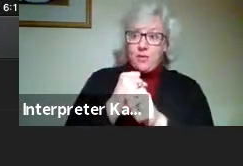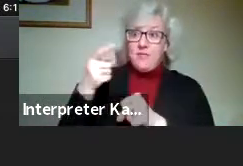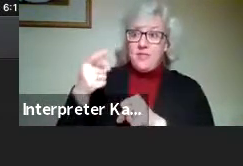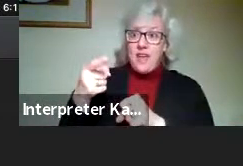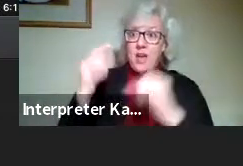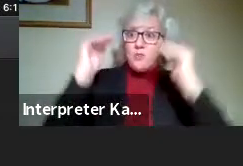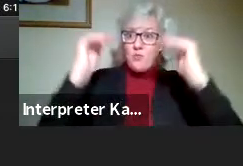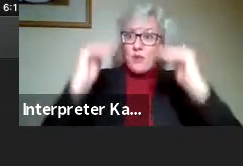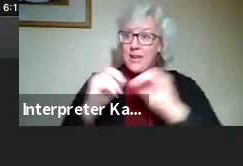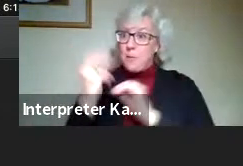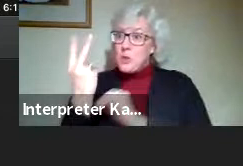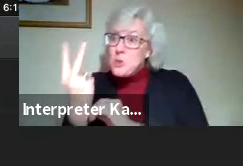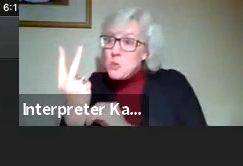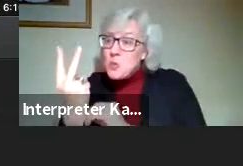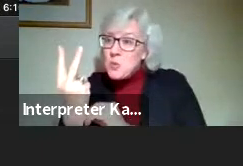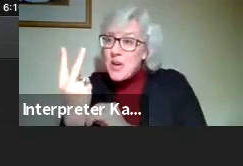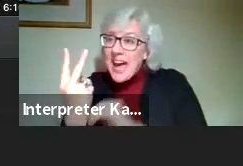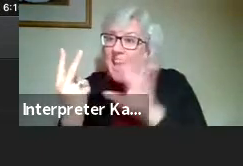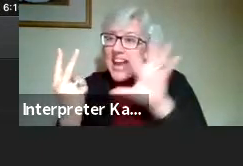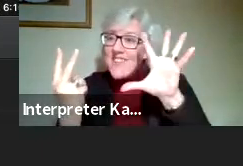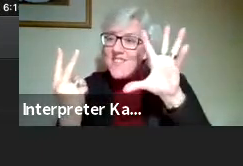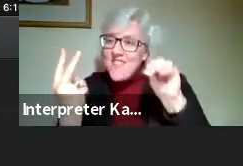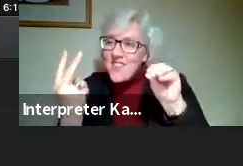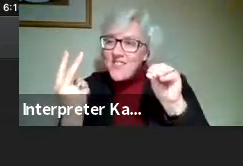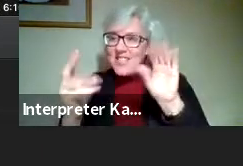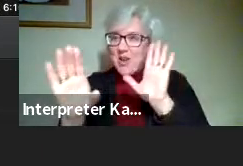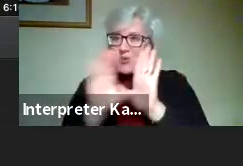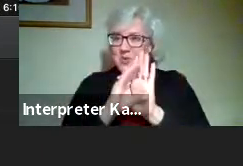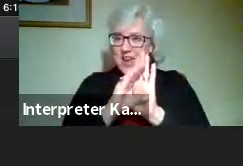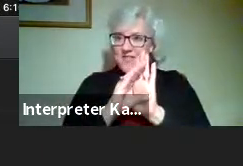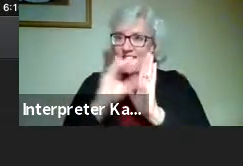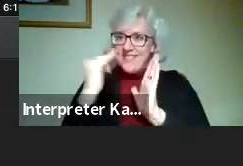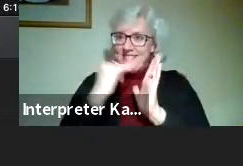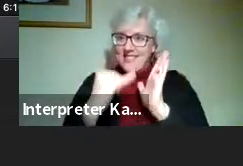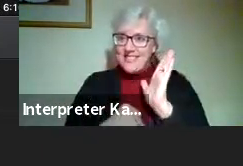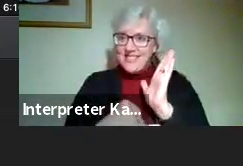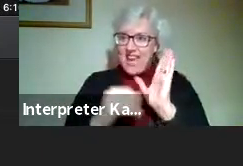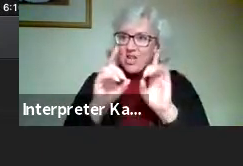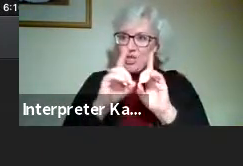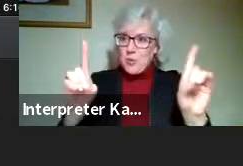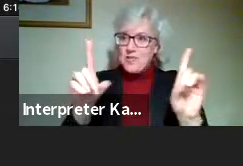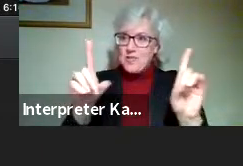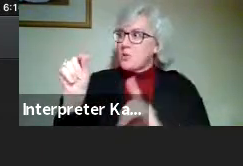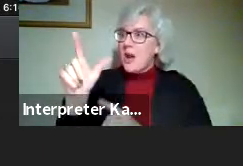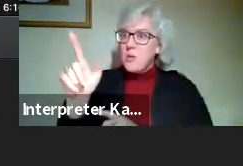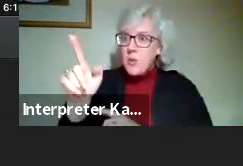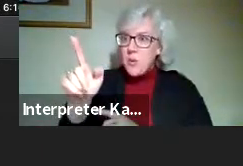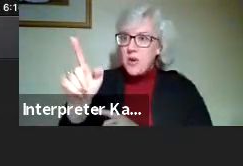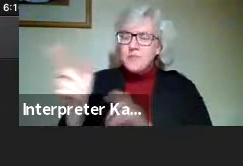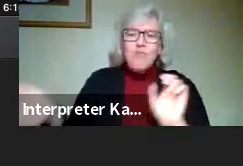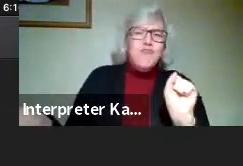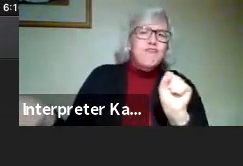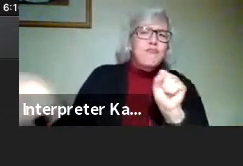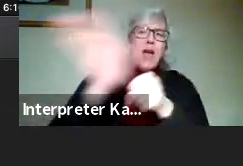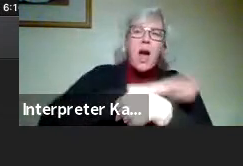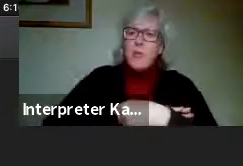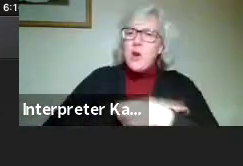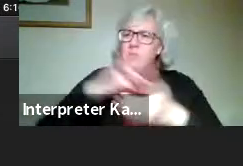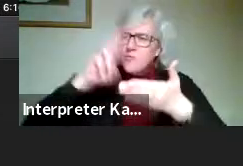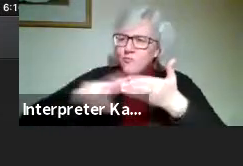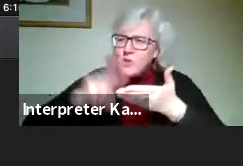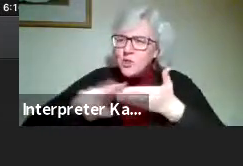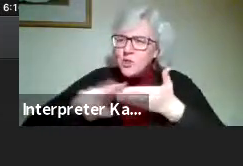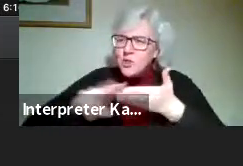us number two out of 50 graphic design degree programs in 2021. It's a comprehensive research guide